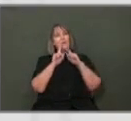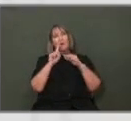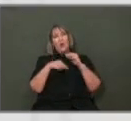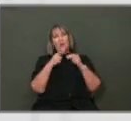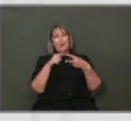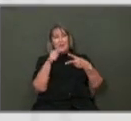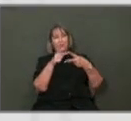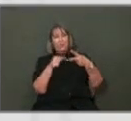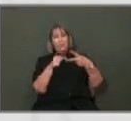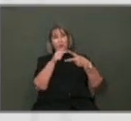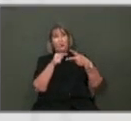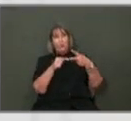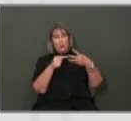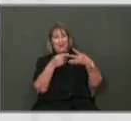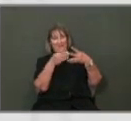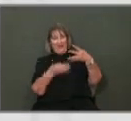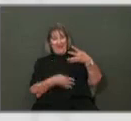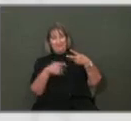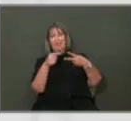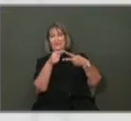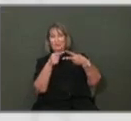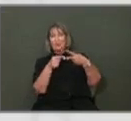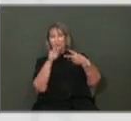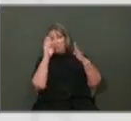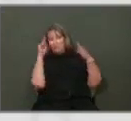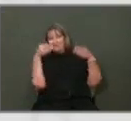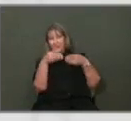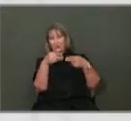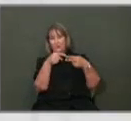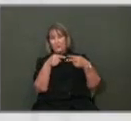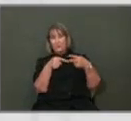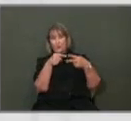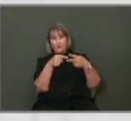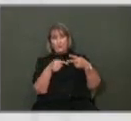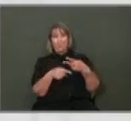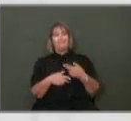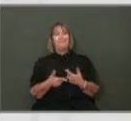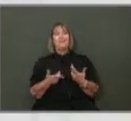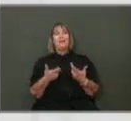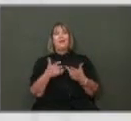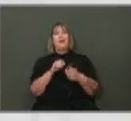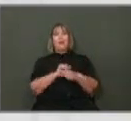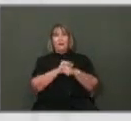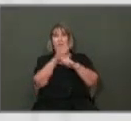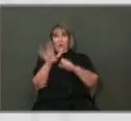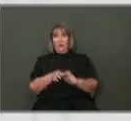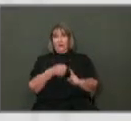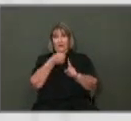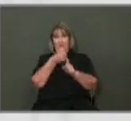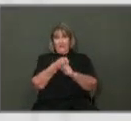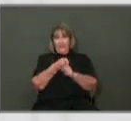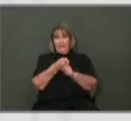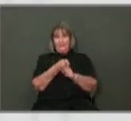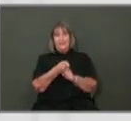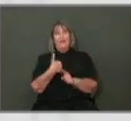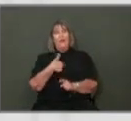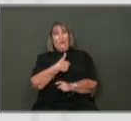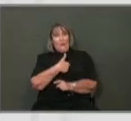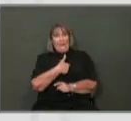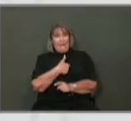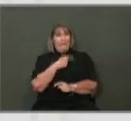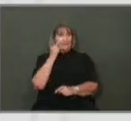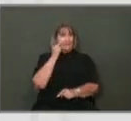first two, really, because during the pandemic, we, using federal